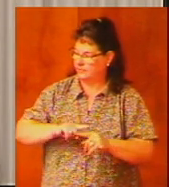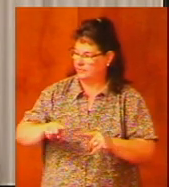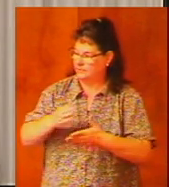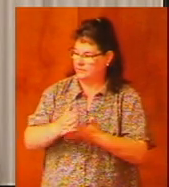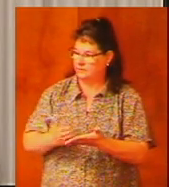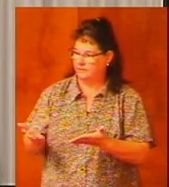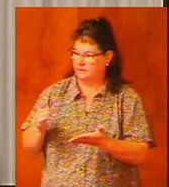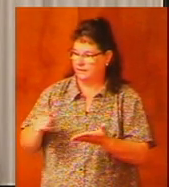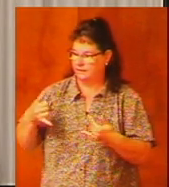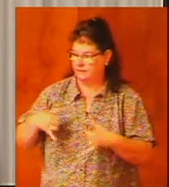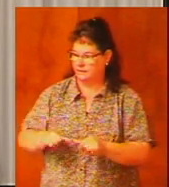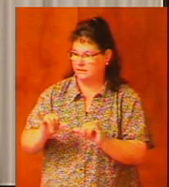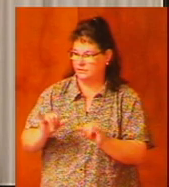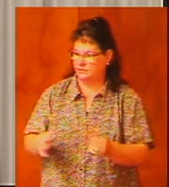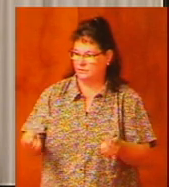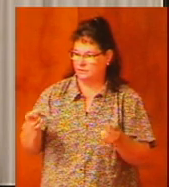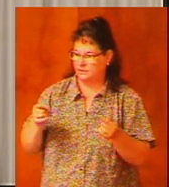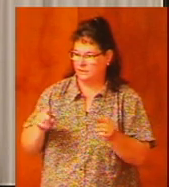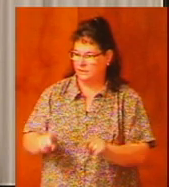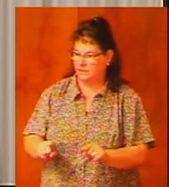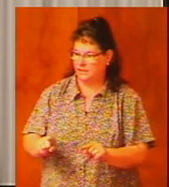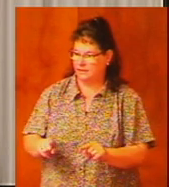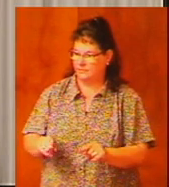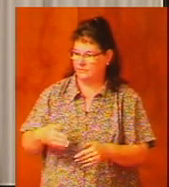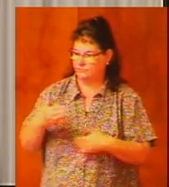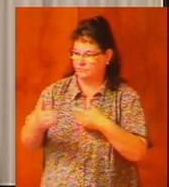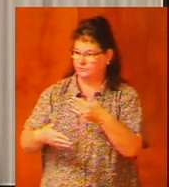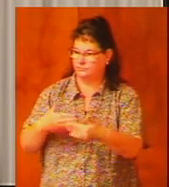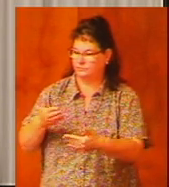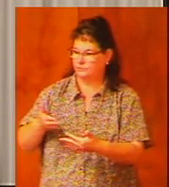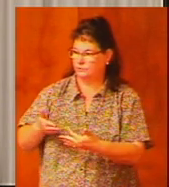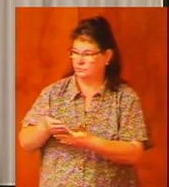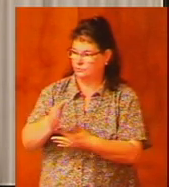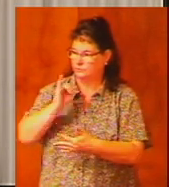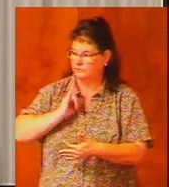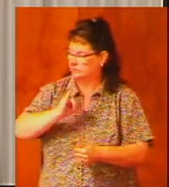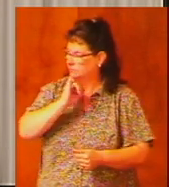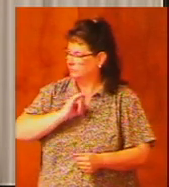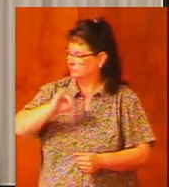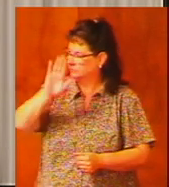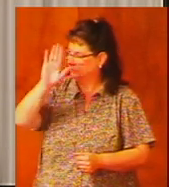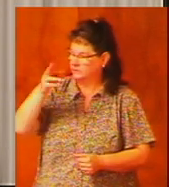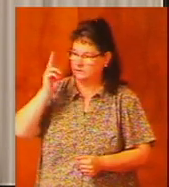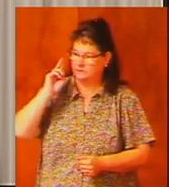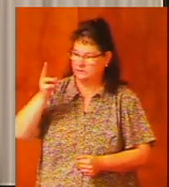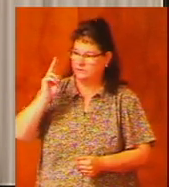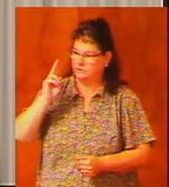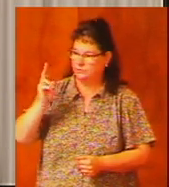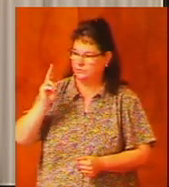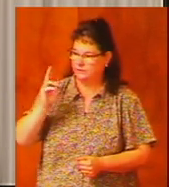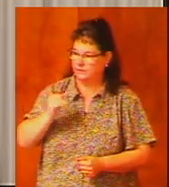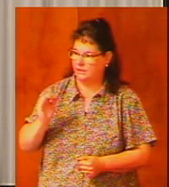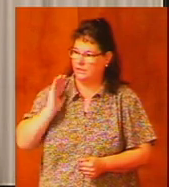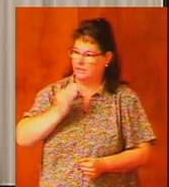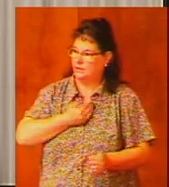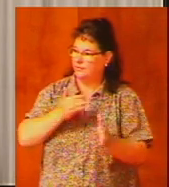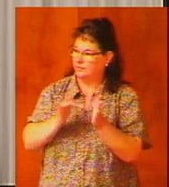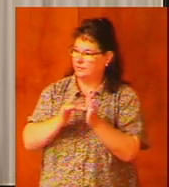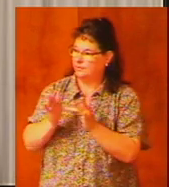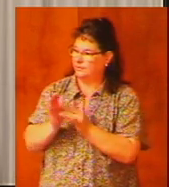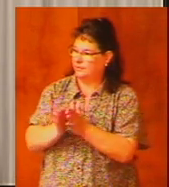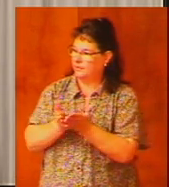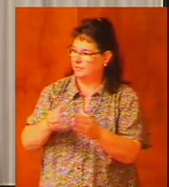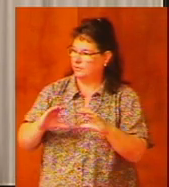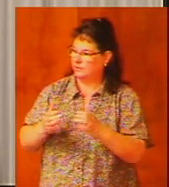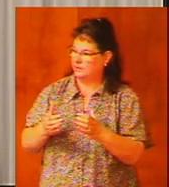that continued to happen down throughout Israel's history. In our Bible class,